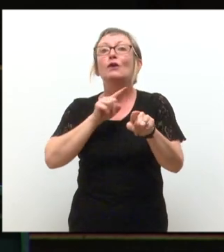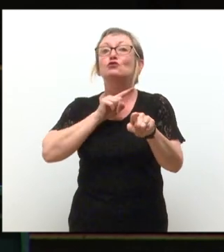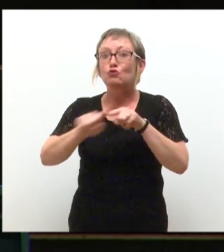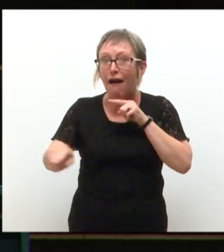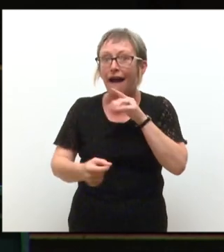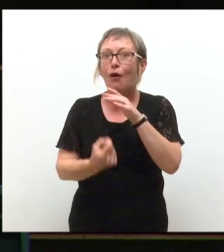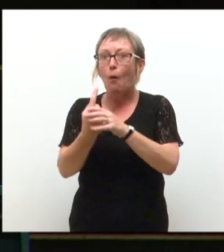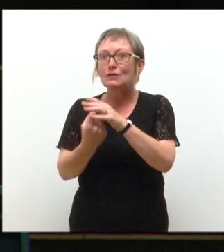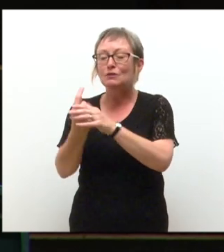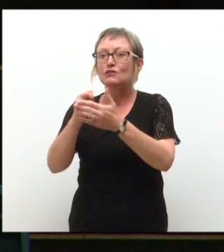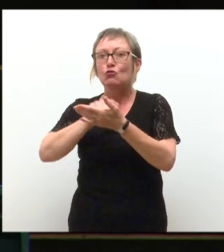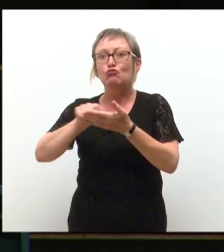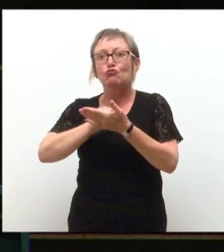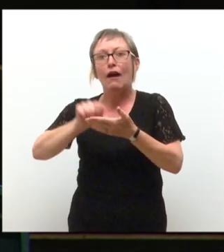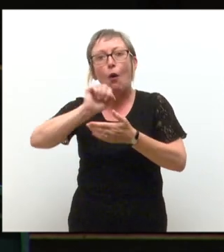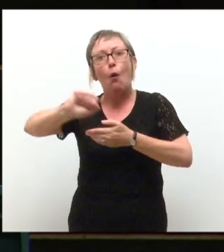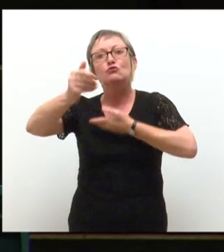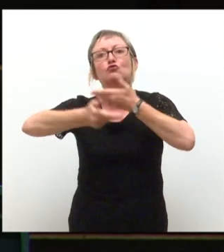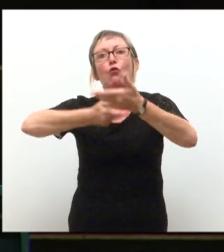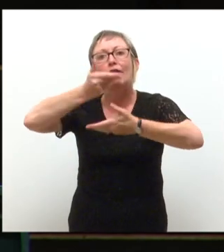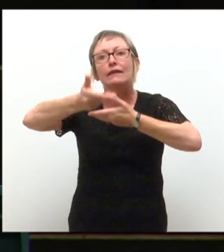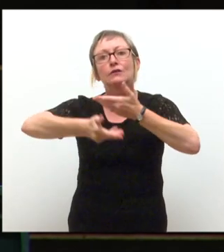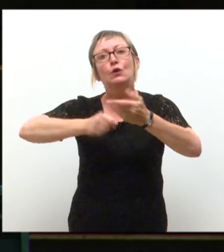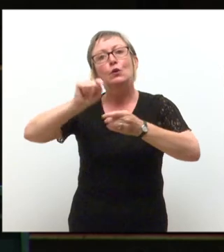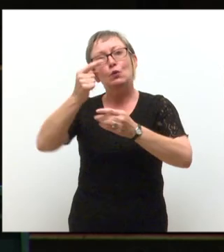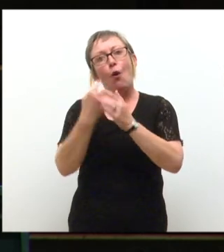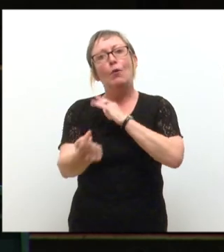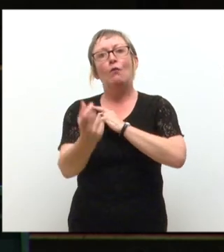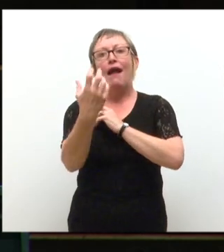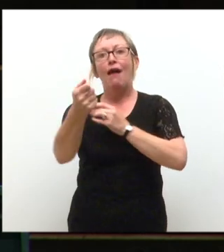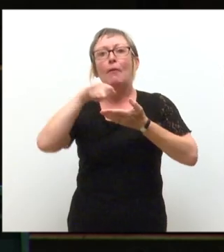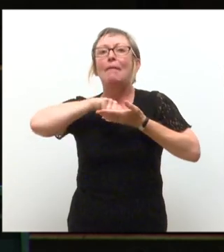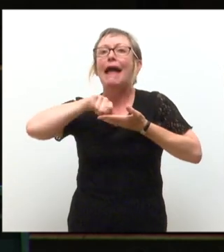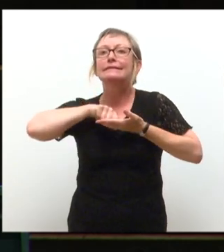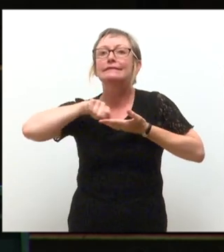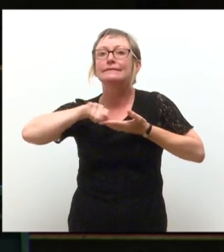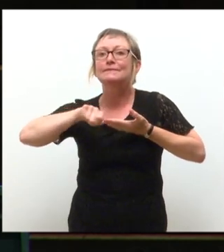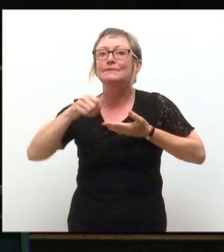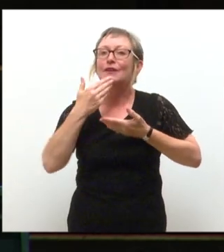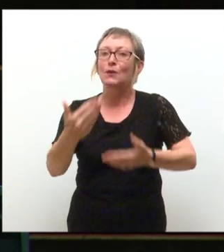your own story, because you always forget you are the only one that holds the pen. Thank you.